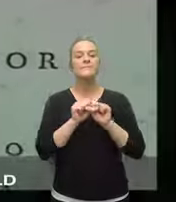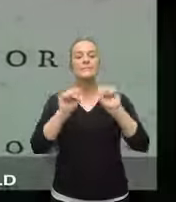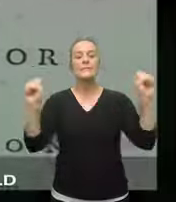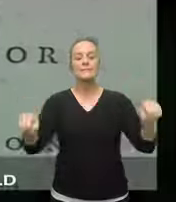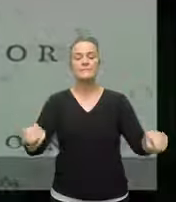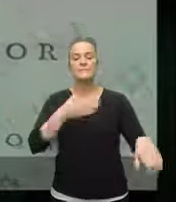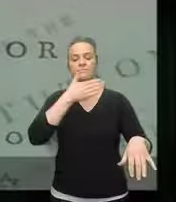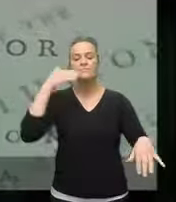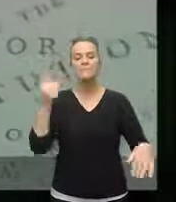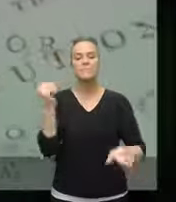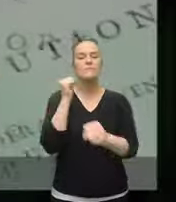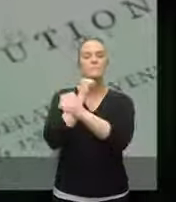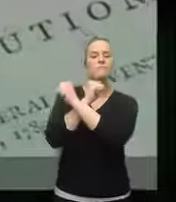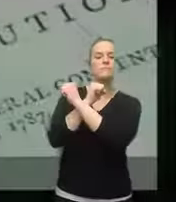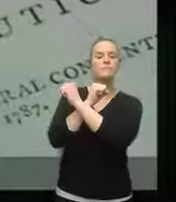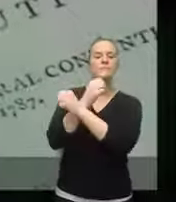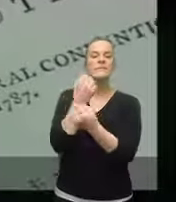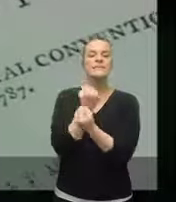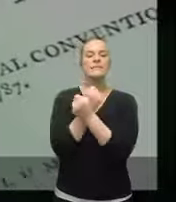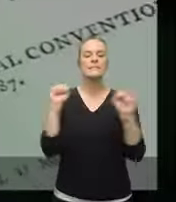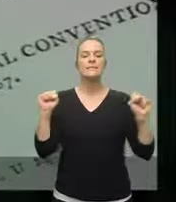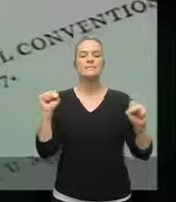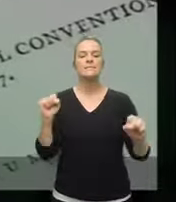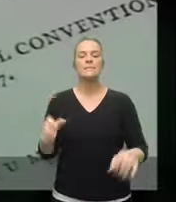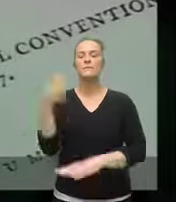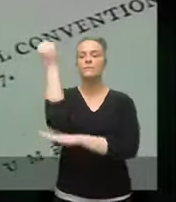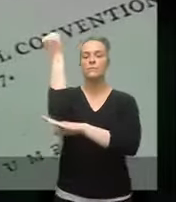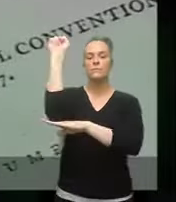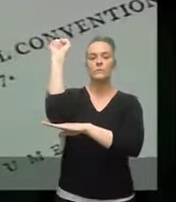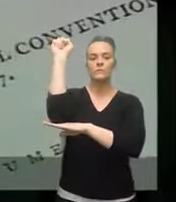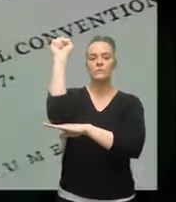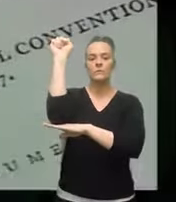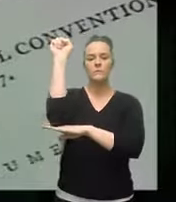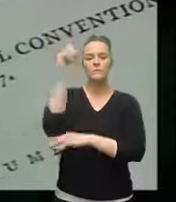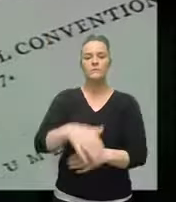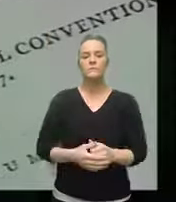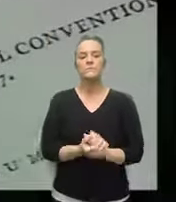what system would best protect the liberty won by the revolution